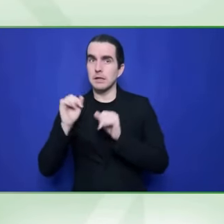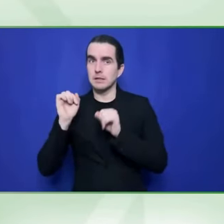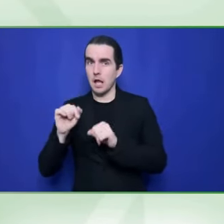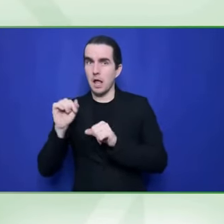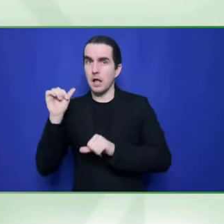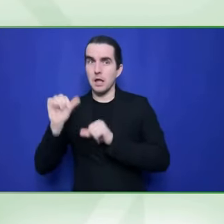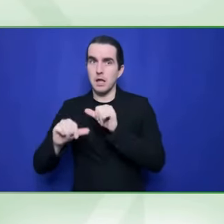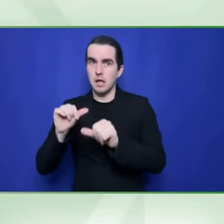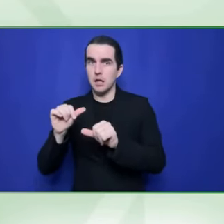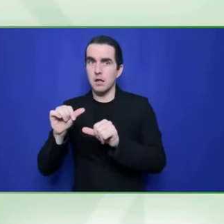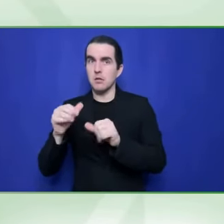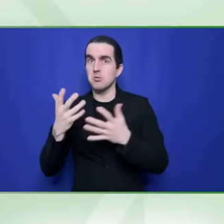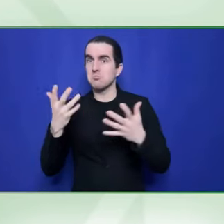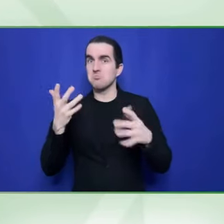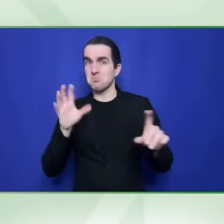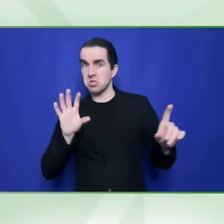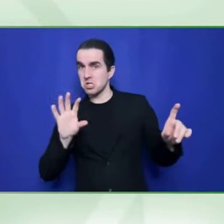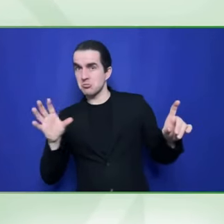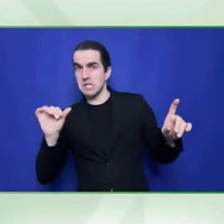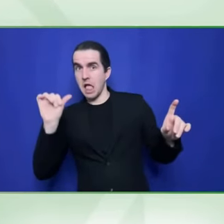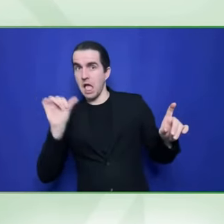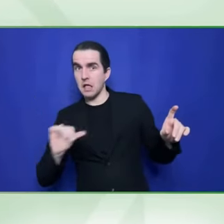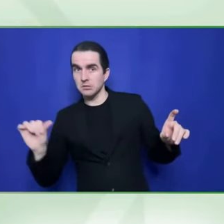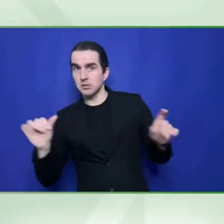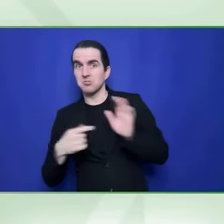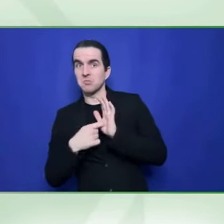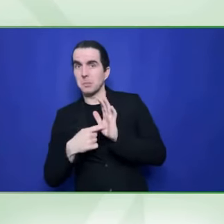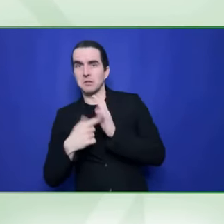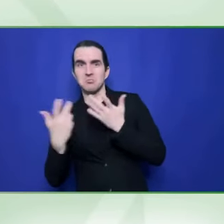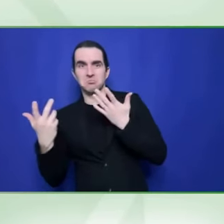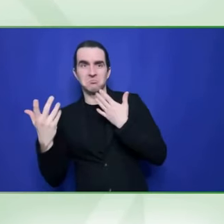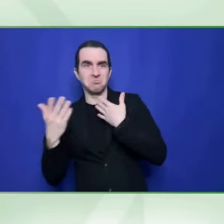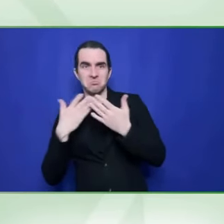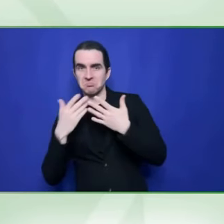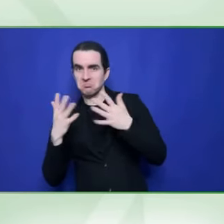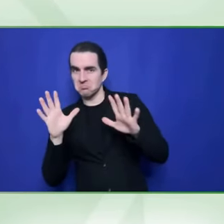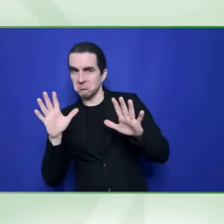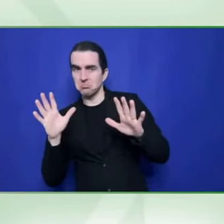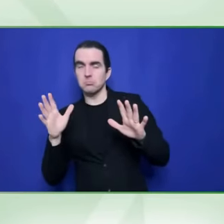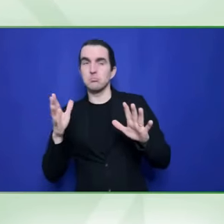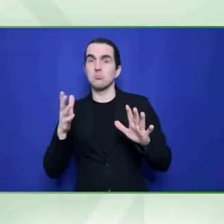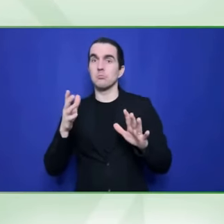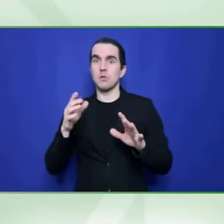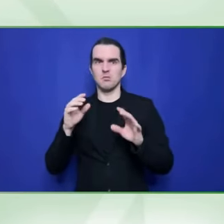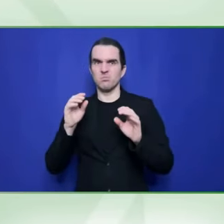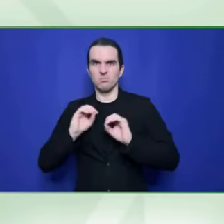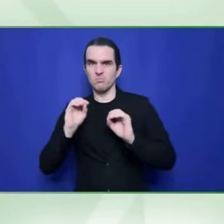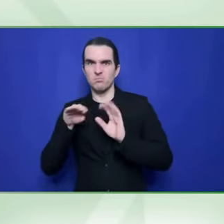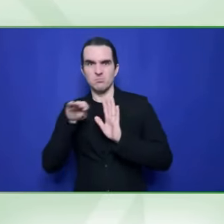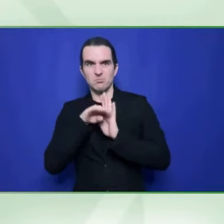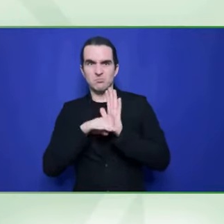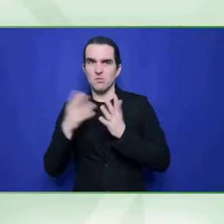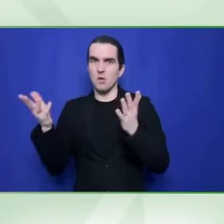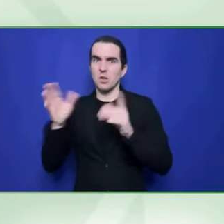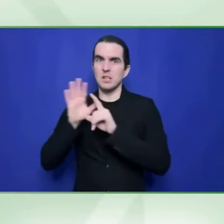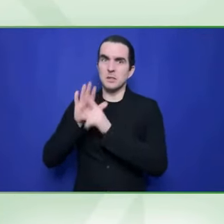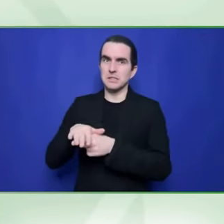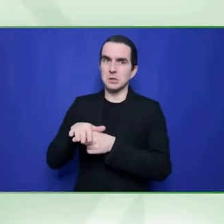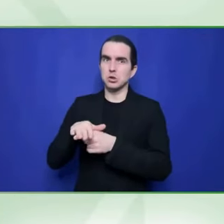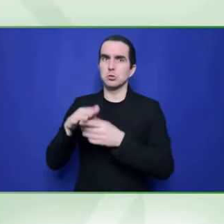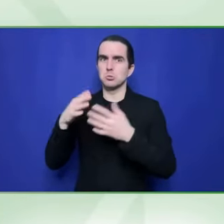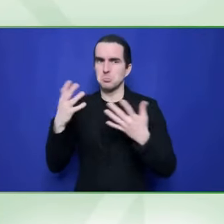I think we need to take ourselves out of this viewpoint of, okay, you know,